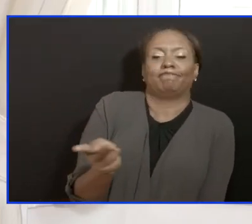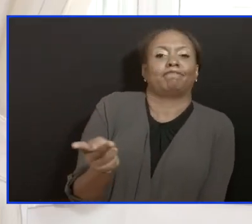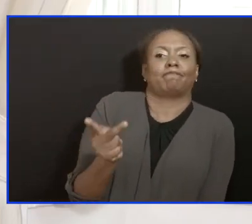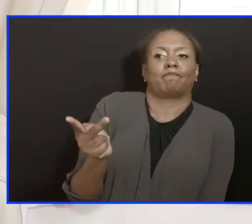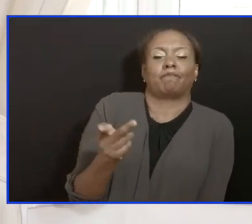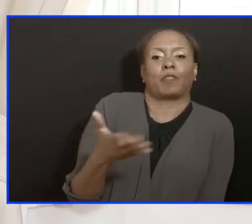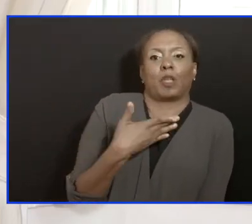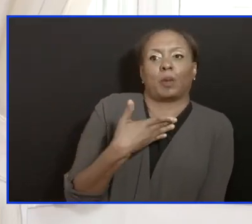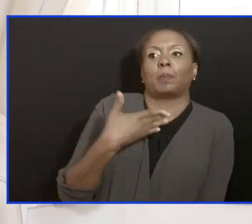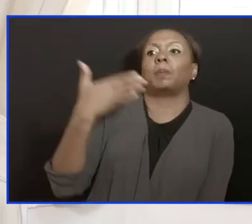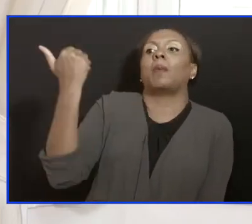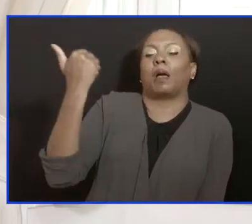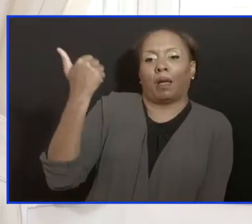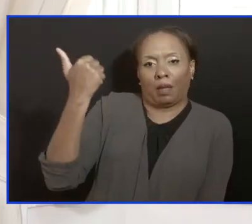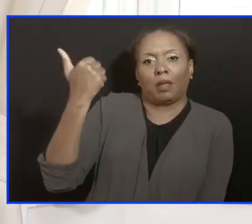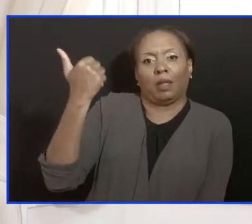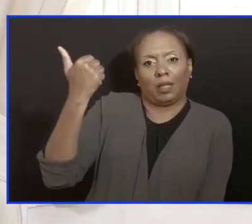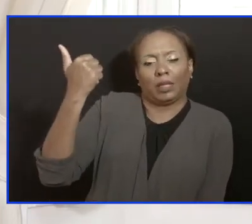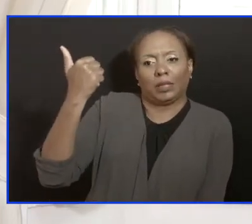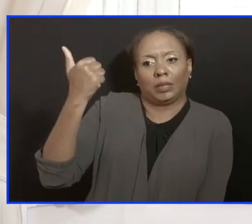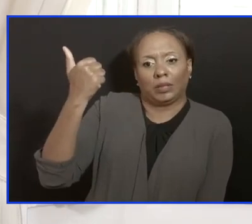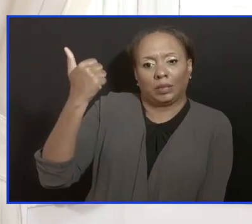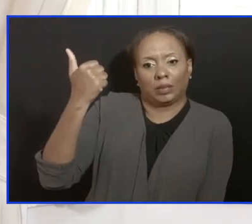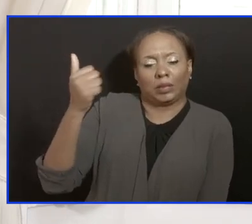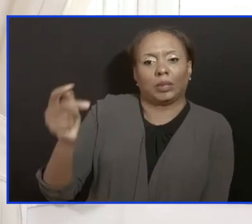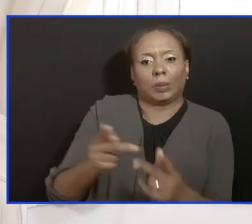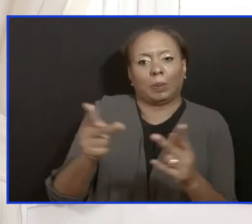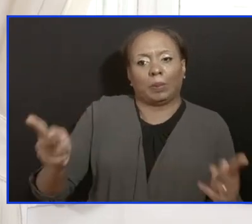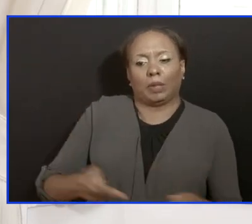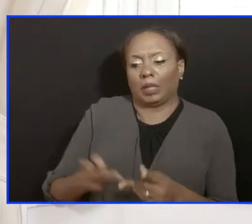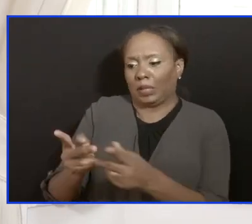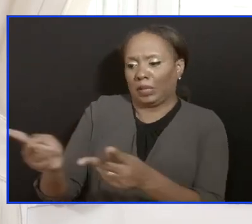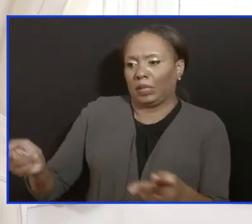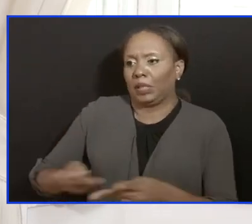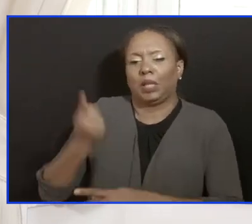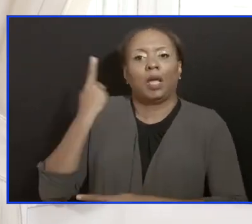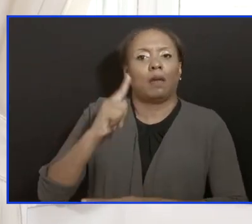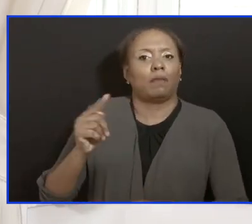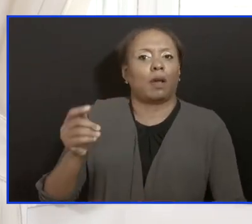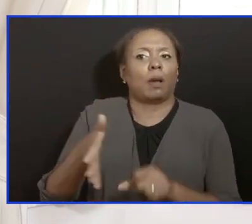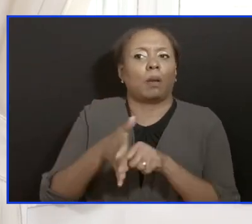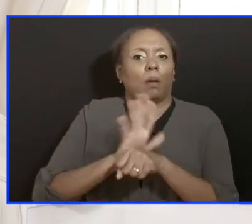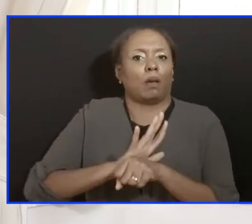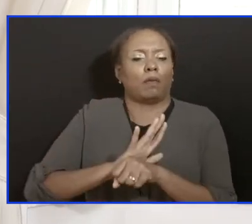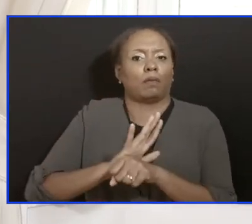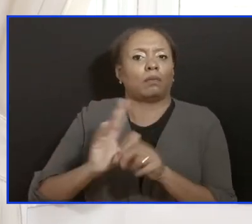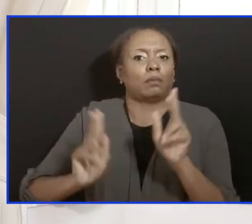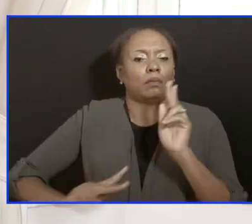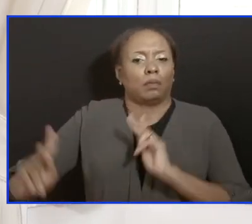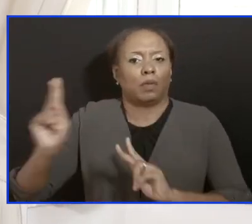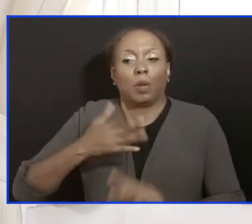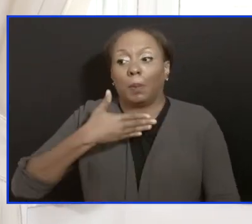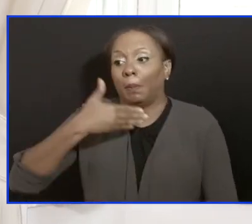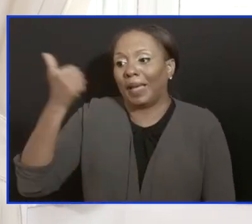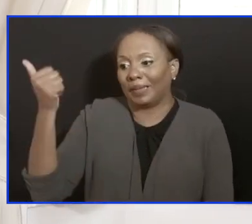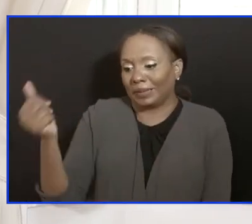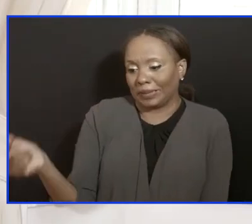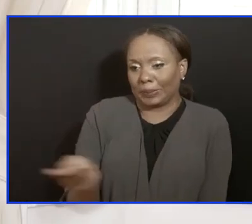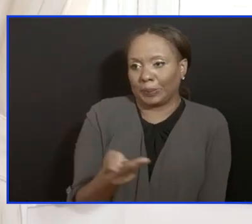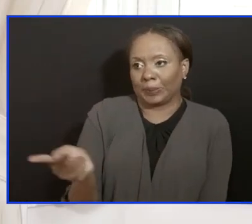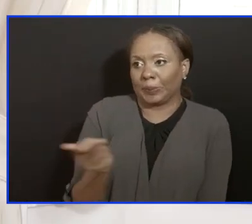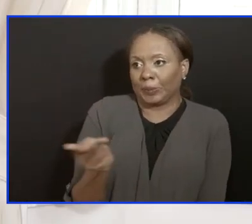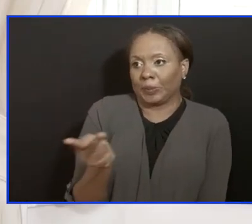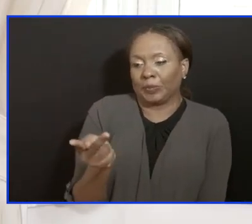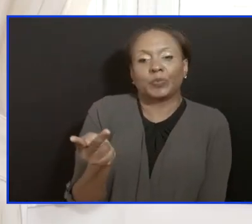that we have on the island to manage COVID positive patients. This assessment does